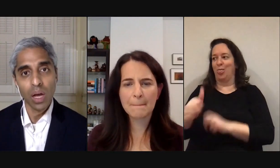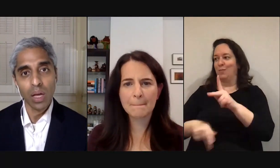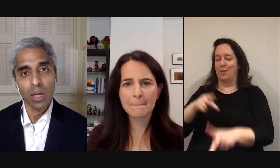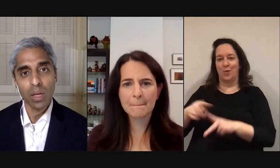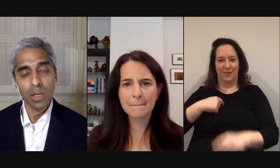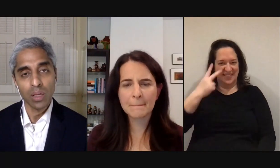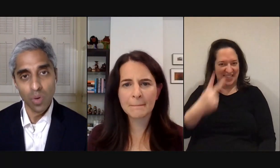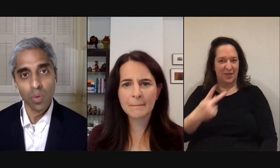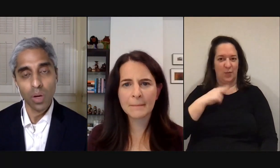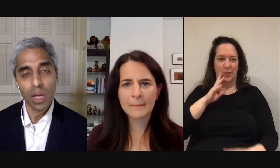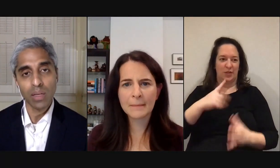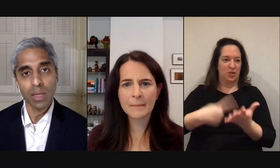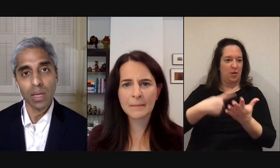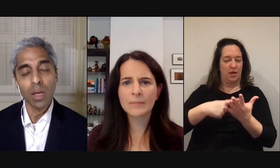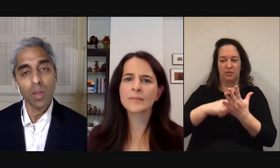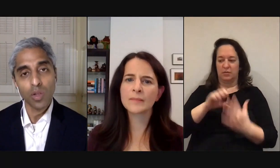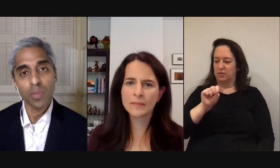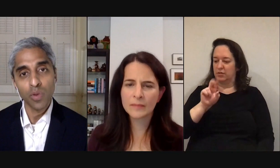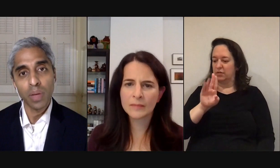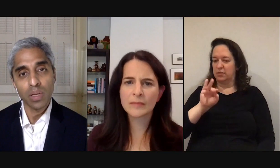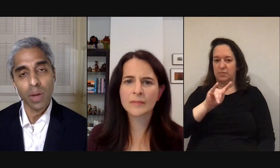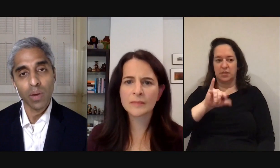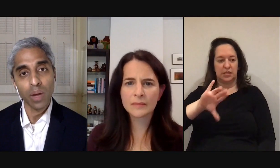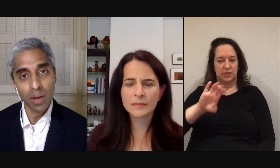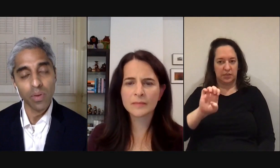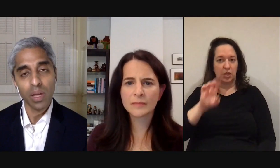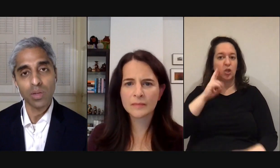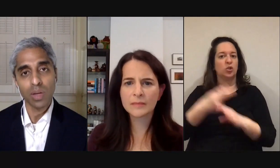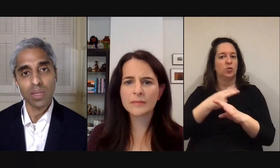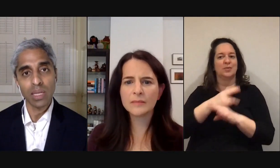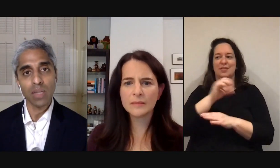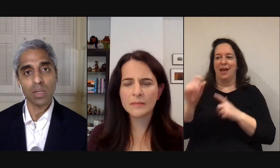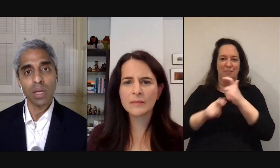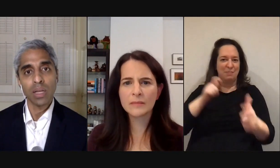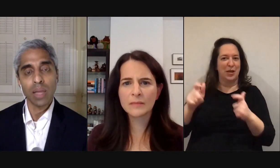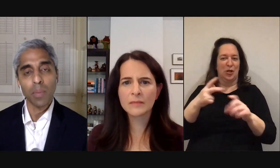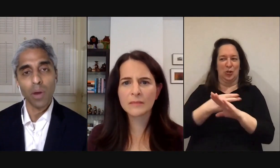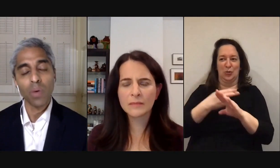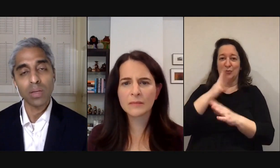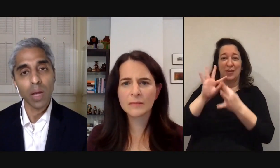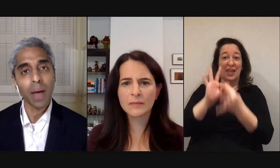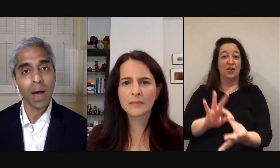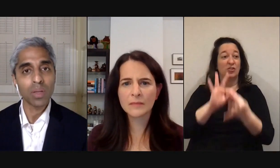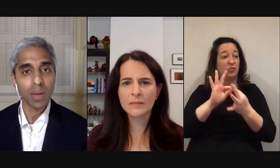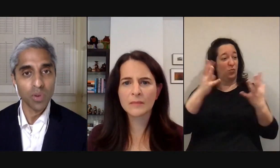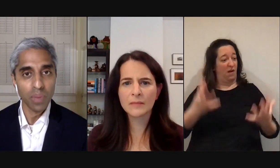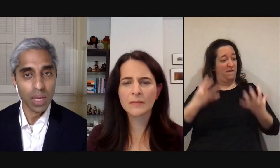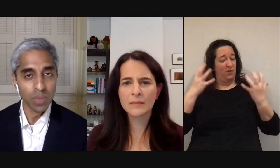comes to the substance use uh disorder work and to the larger movement around recovery and addressing addiction that part of what has